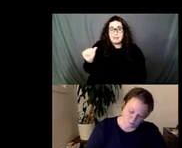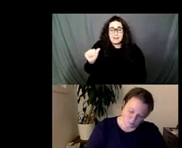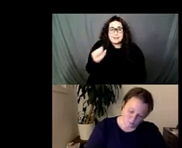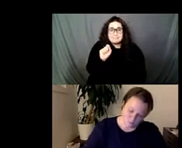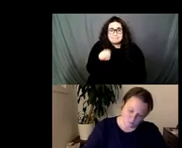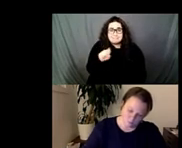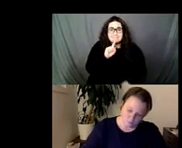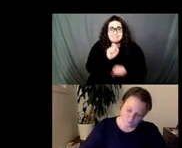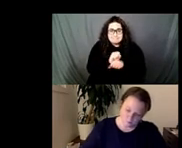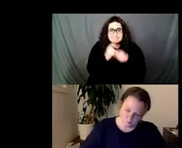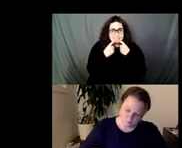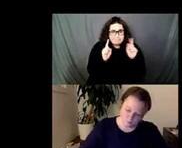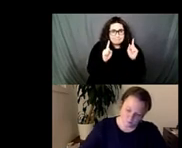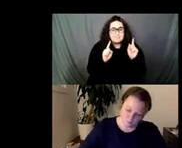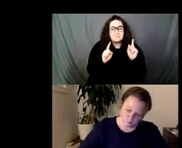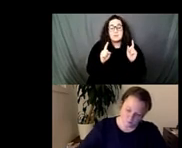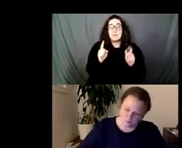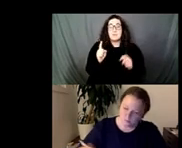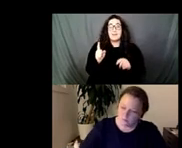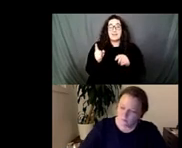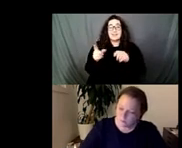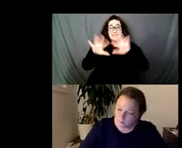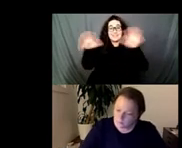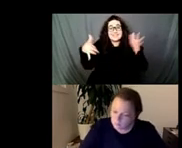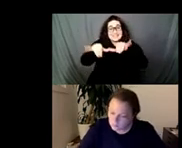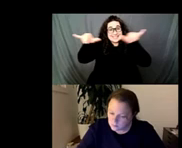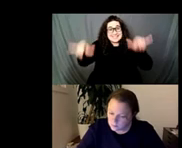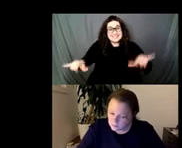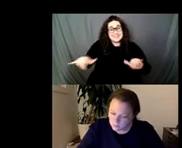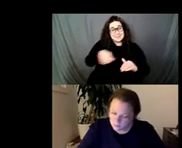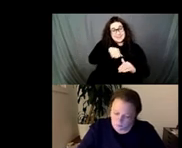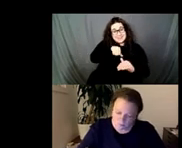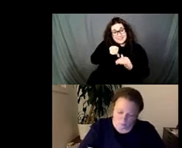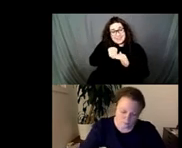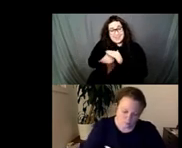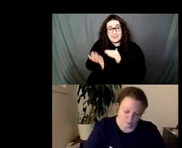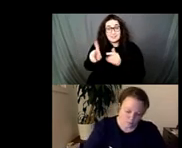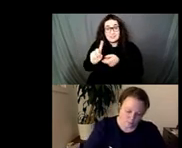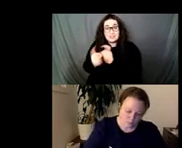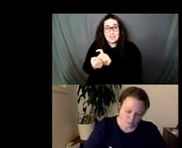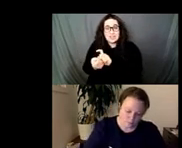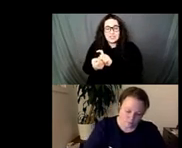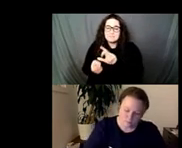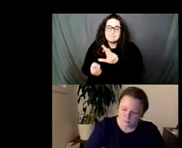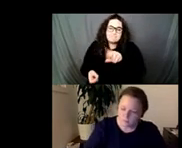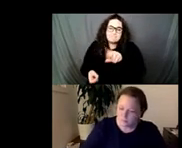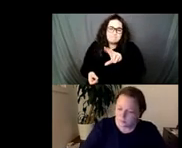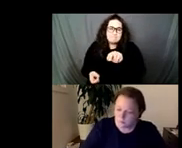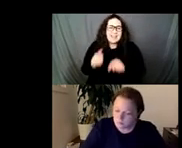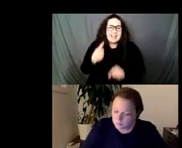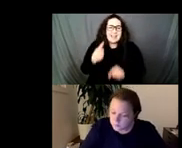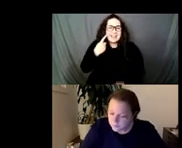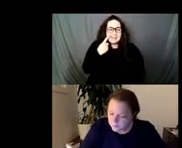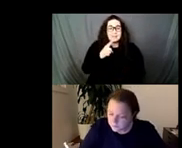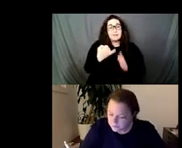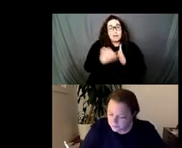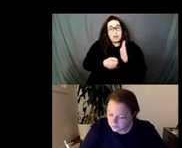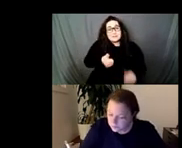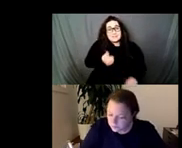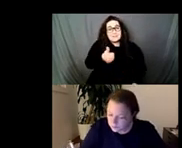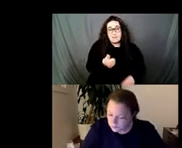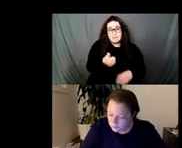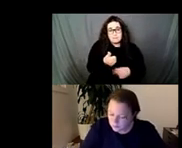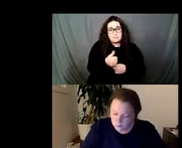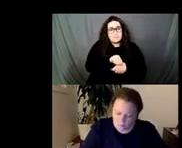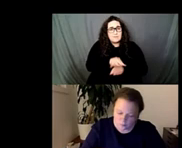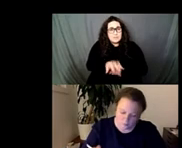institutions that he was entering in maybe the work that it was doing was something else right I think one of the things that is really carried forward in Felix's worth is